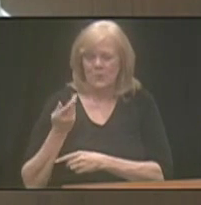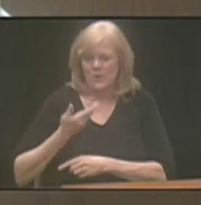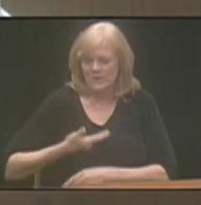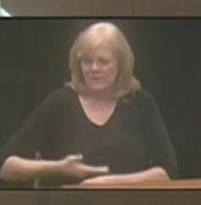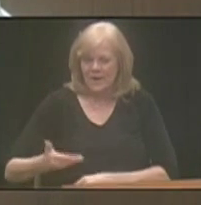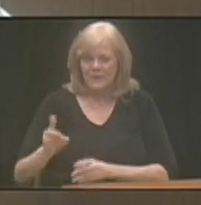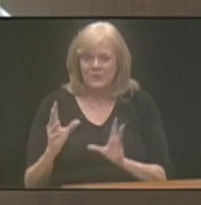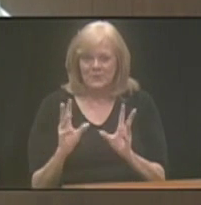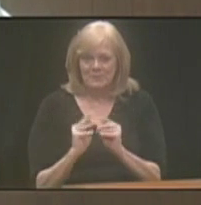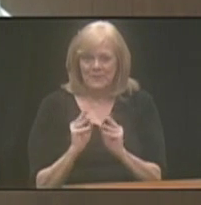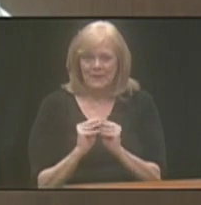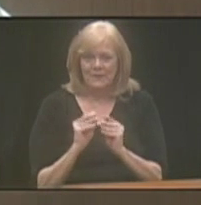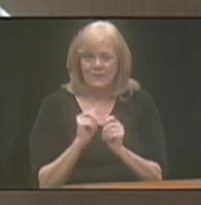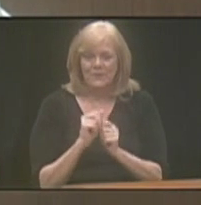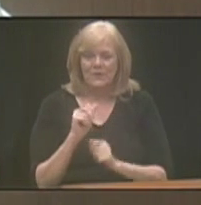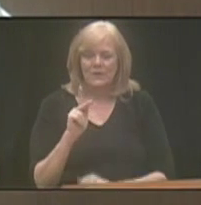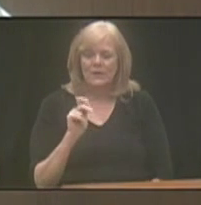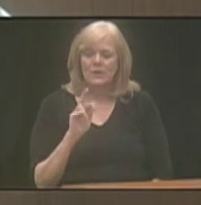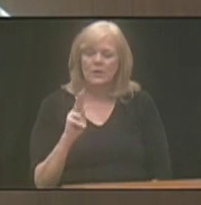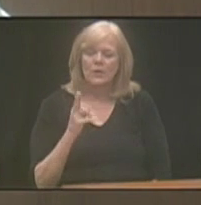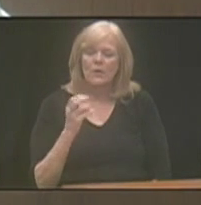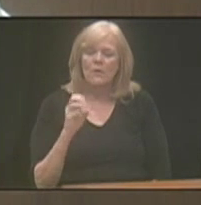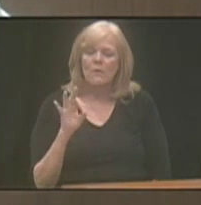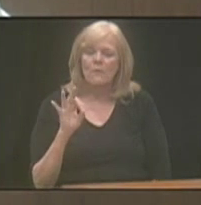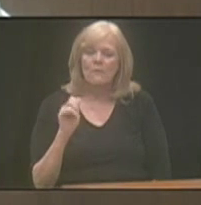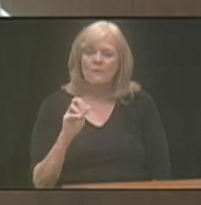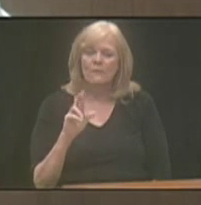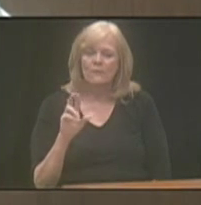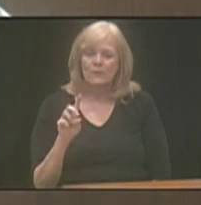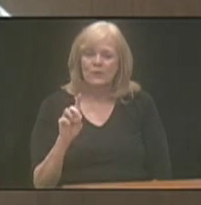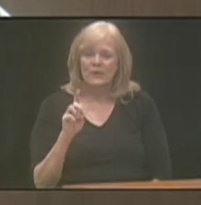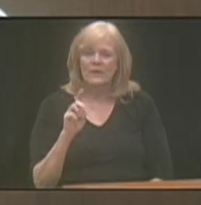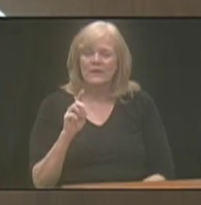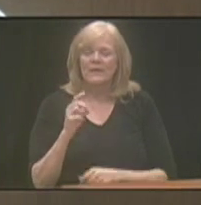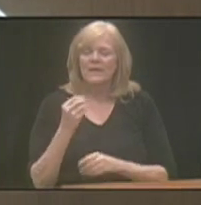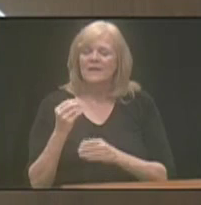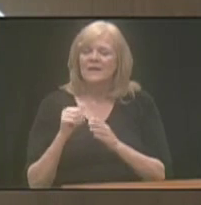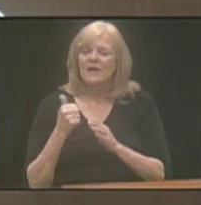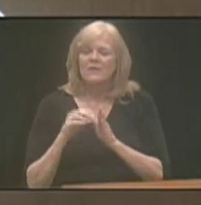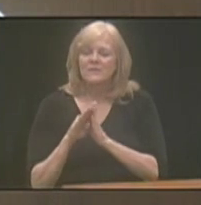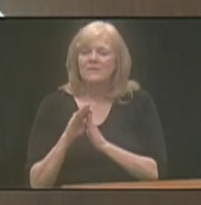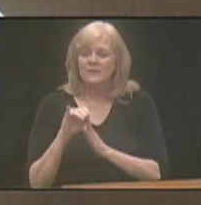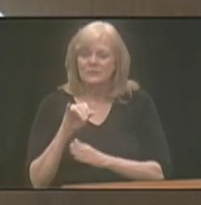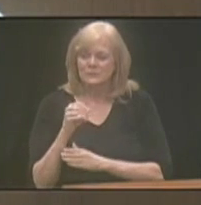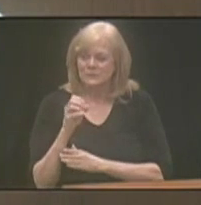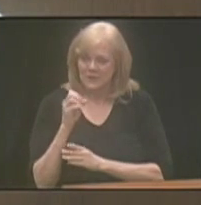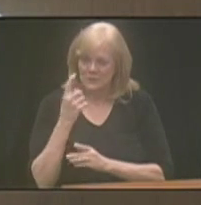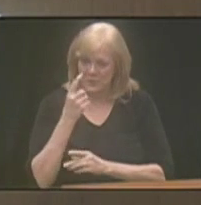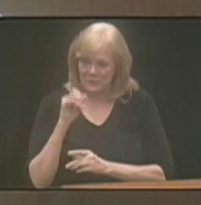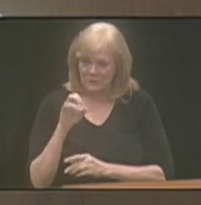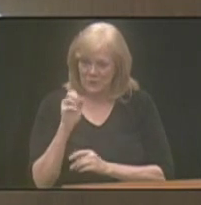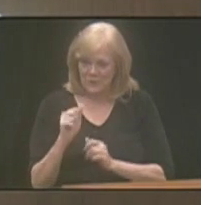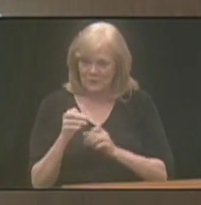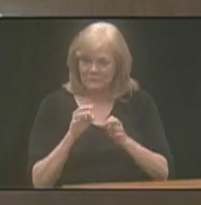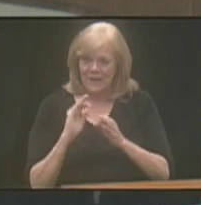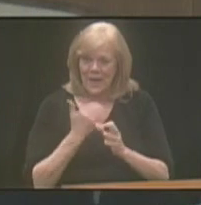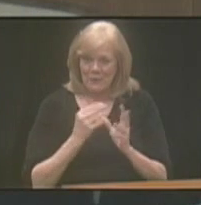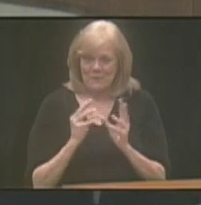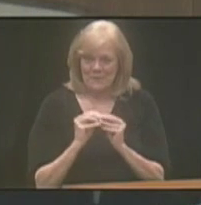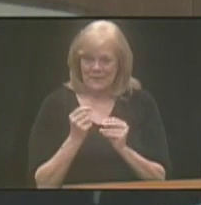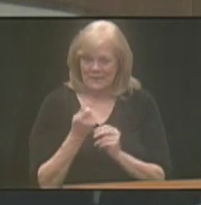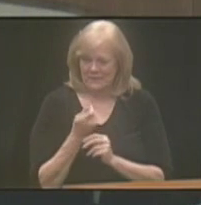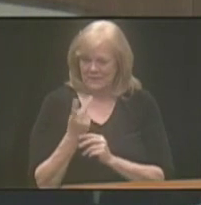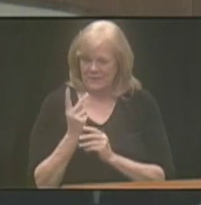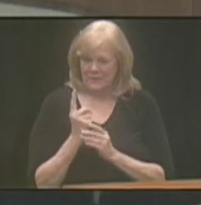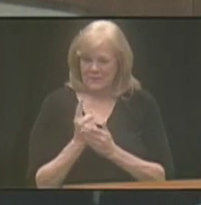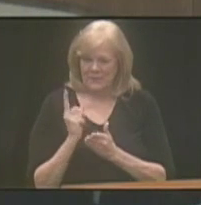meeting with Kurt Hofer and a number of developers. I want to see if Joel could give us a quick rundown of our meeting a few weeks ago and just kind